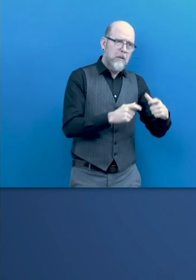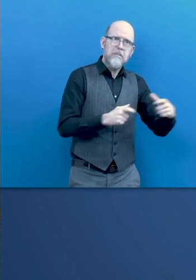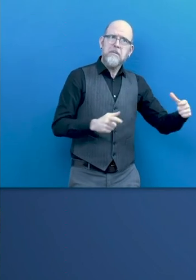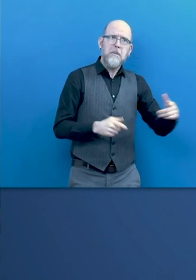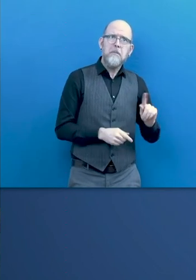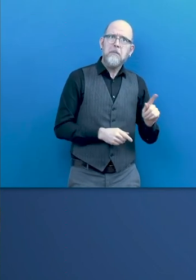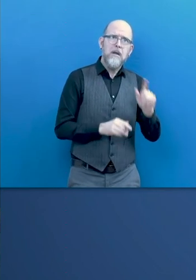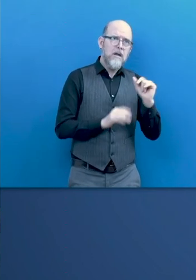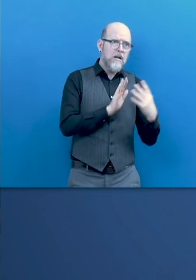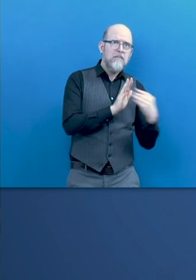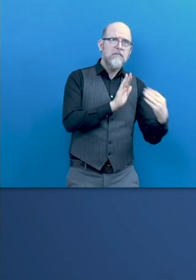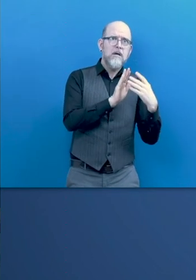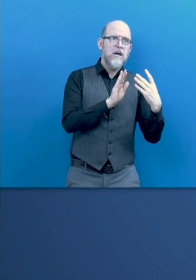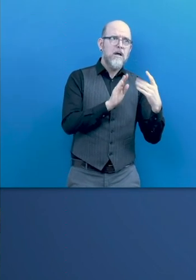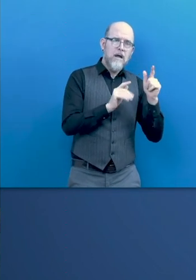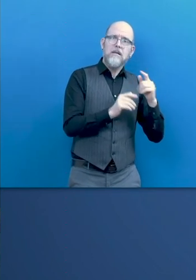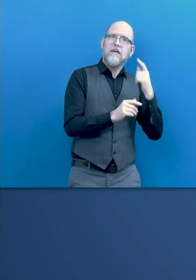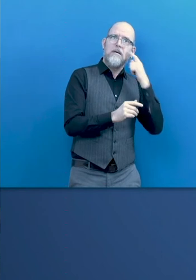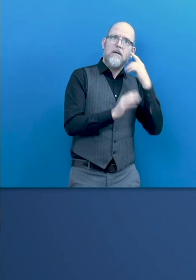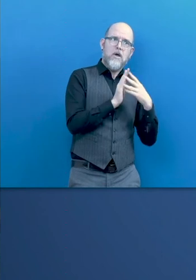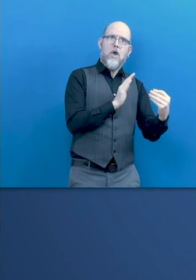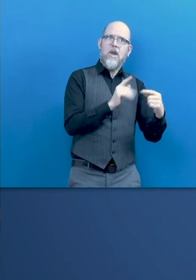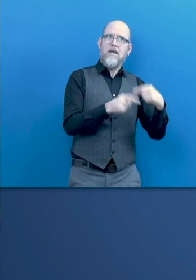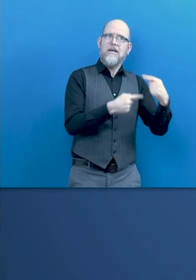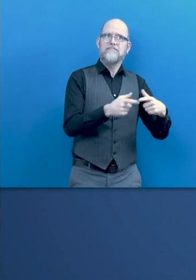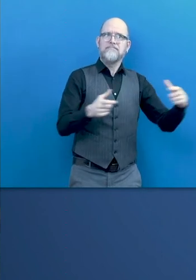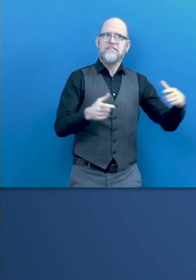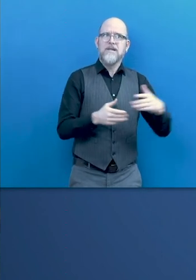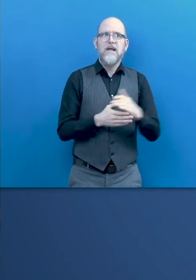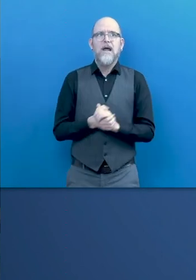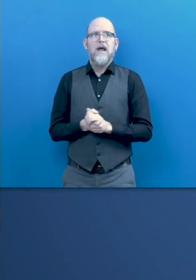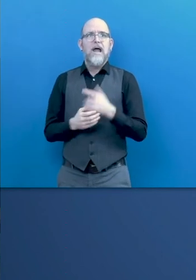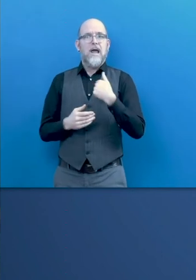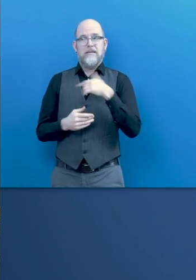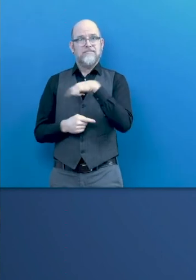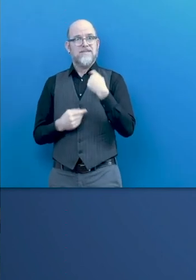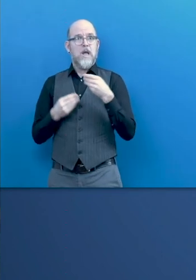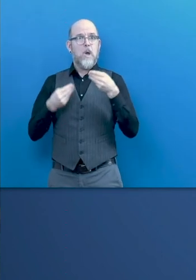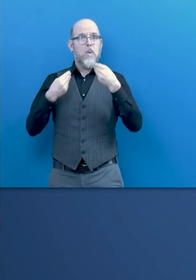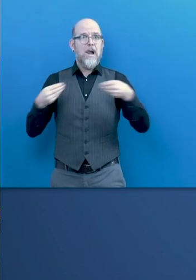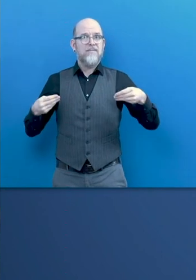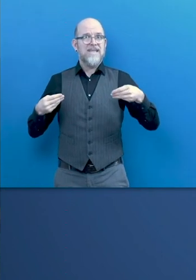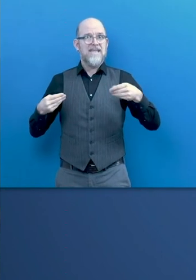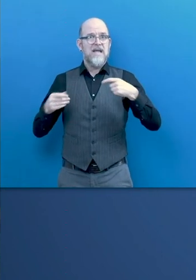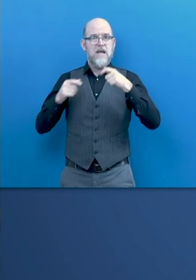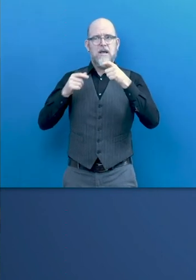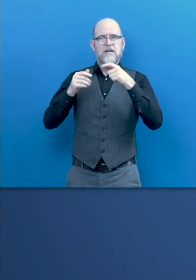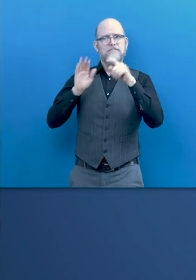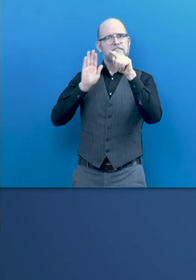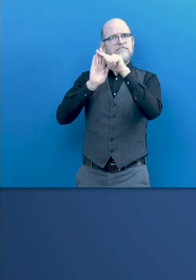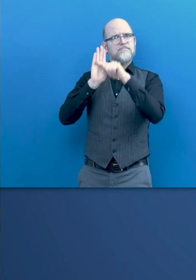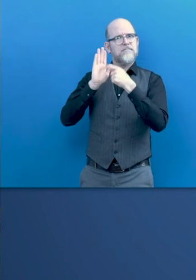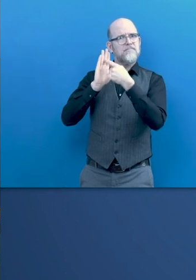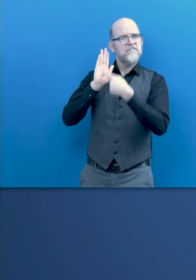qualification frameworks in countries, our skill policies really adapt to this. So we start recognizing the potential